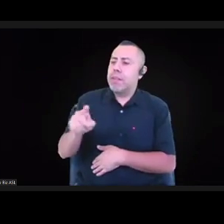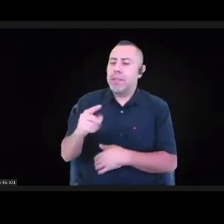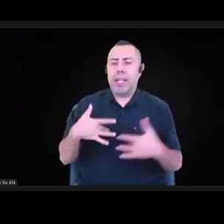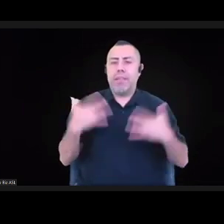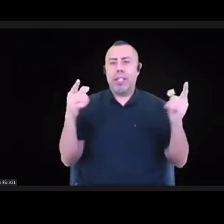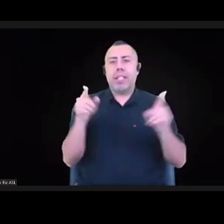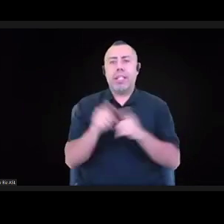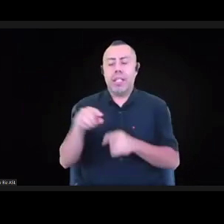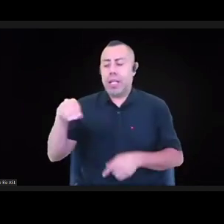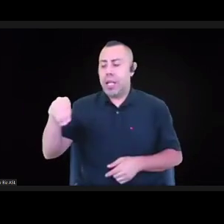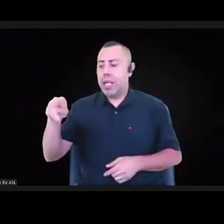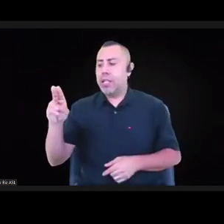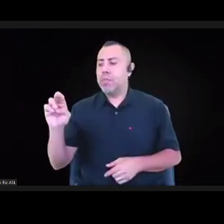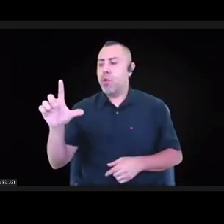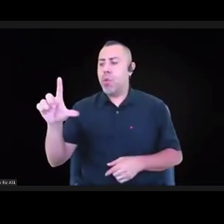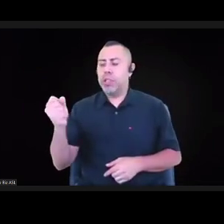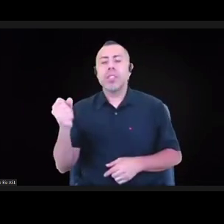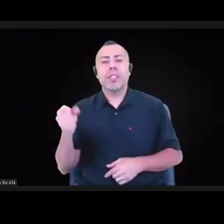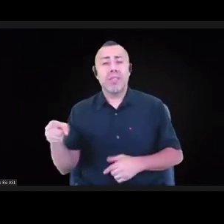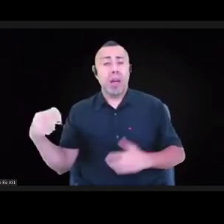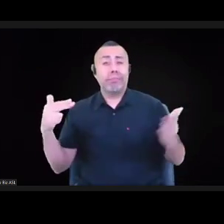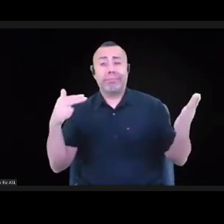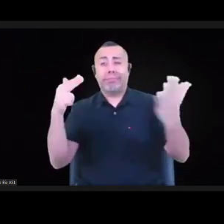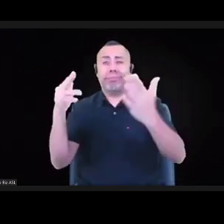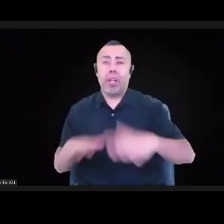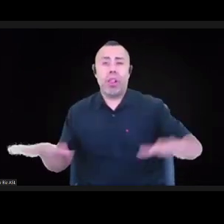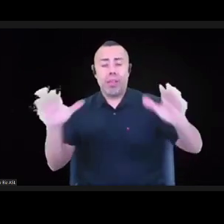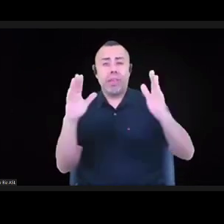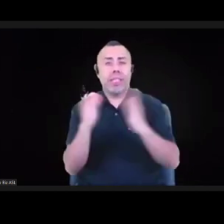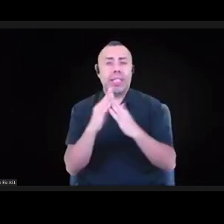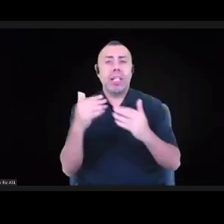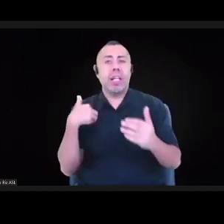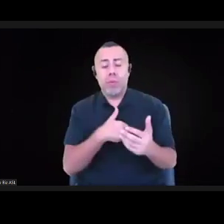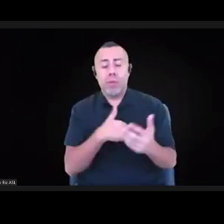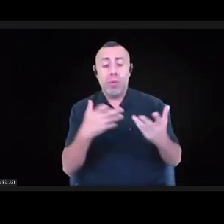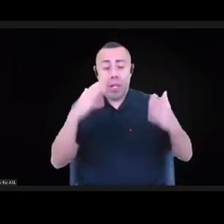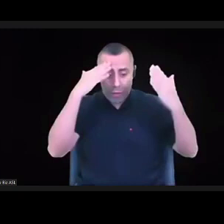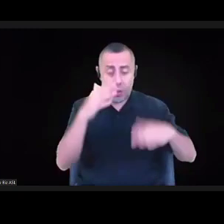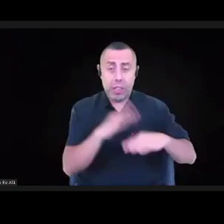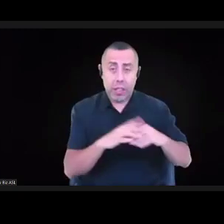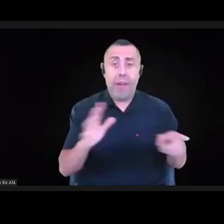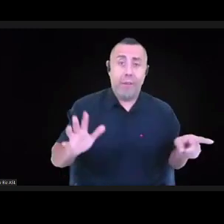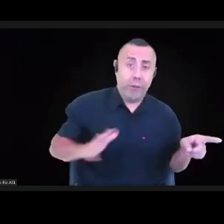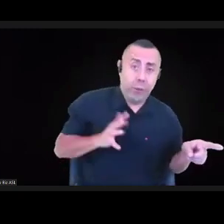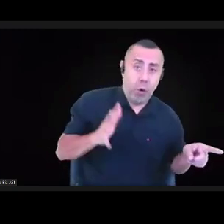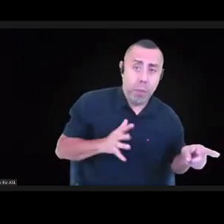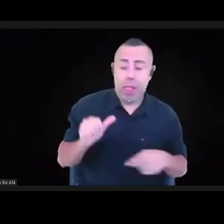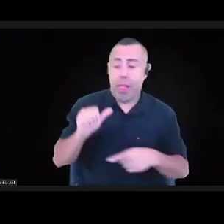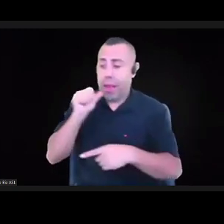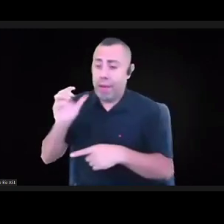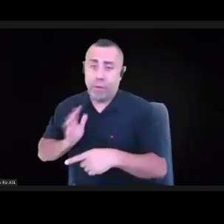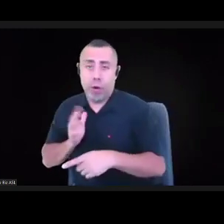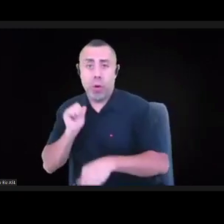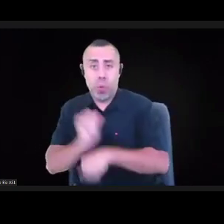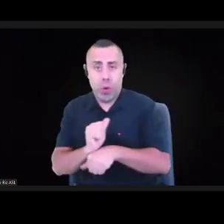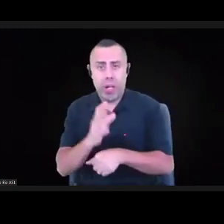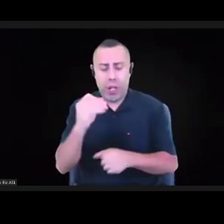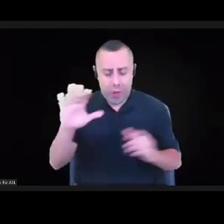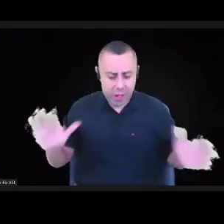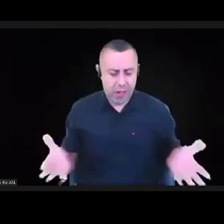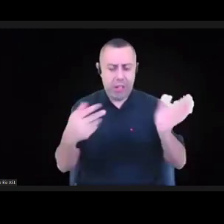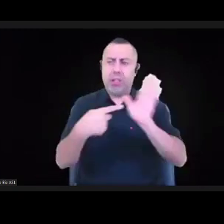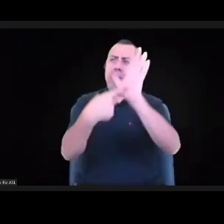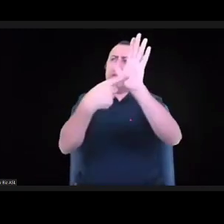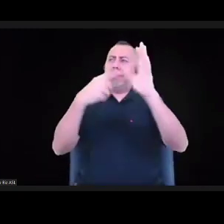formal and informal work, and we wanted to lift up the incredible work that our cultural sector was doing. And then we started to turn our focus